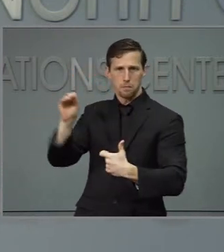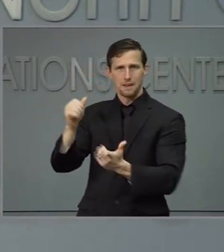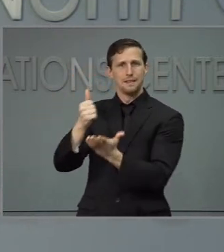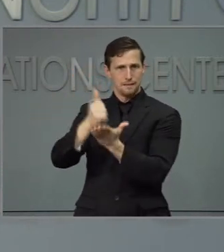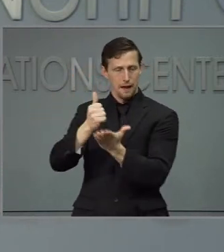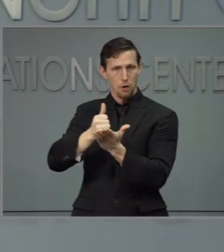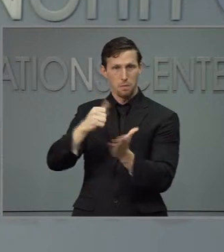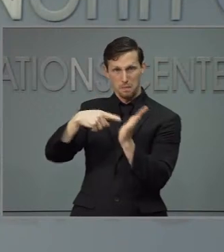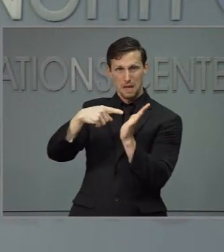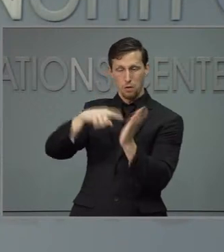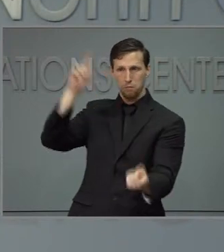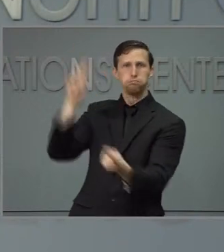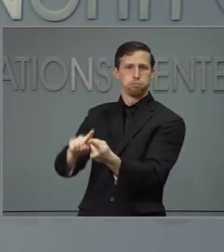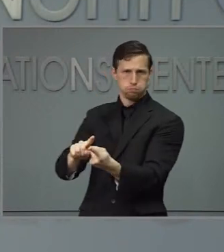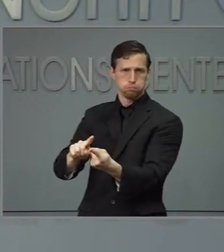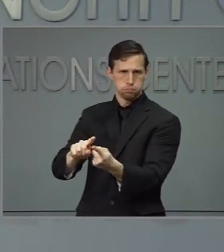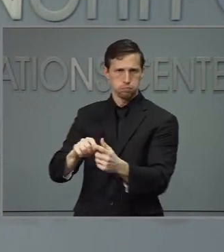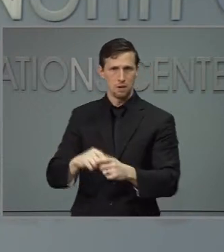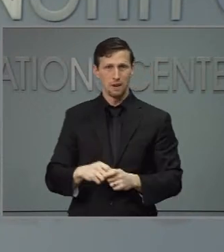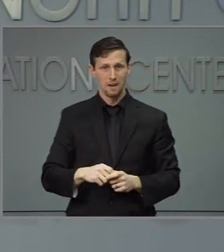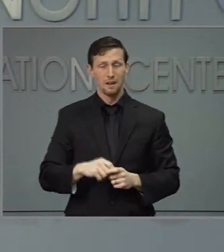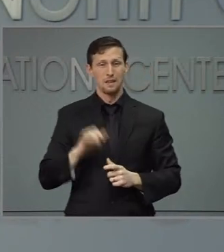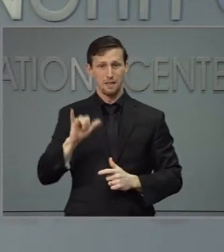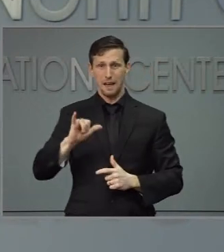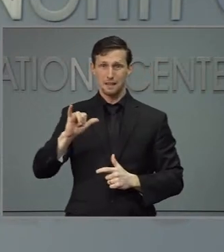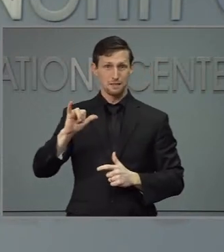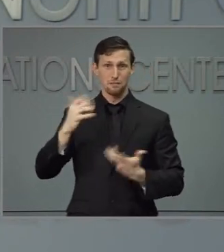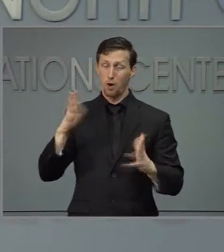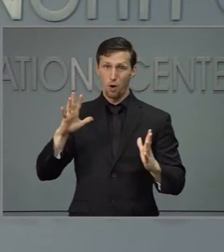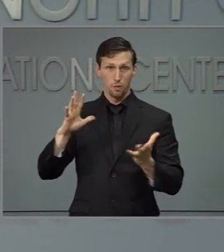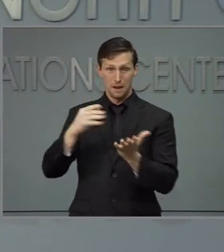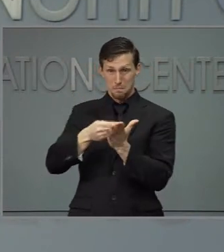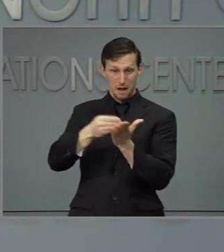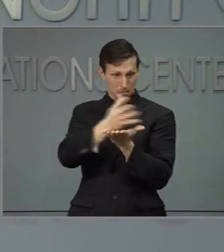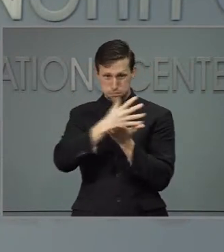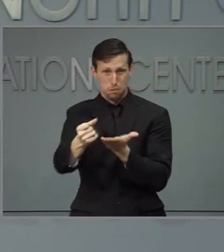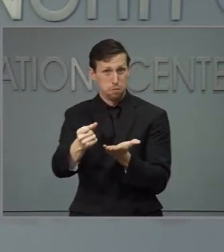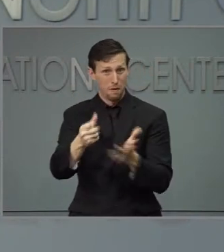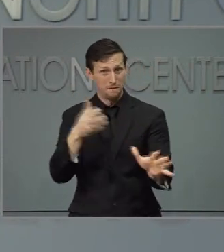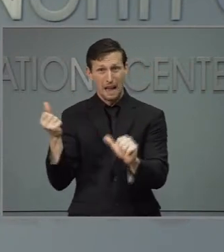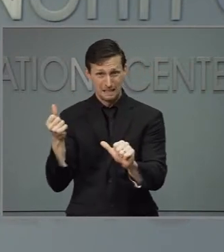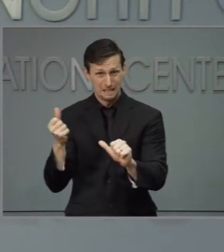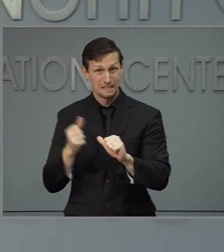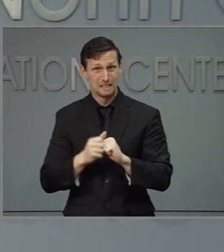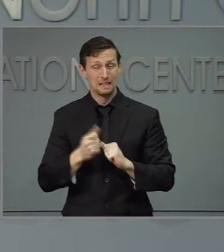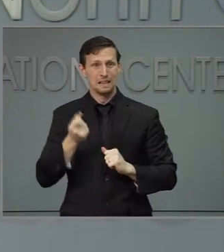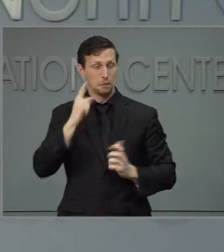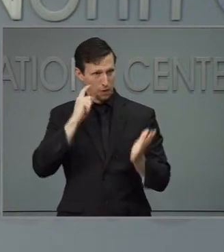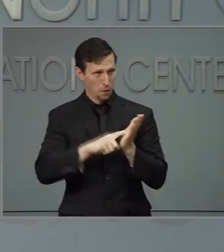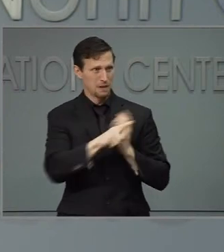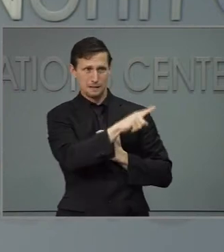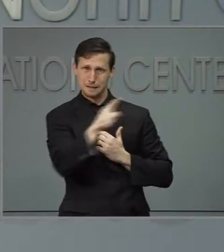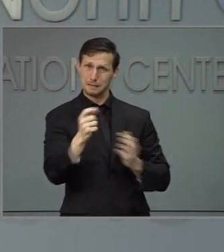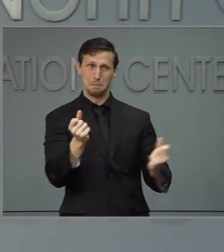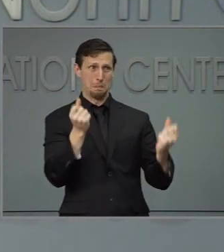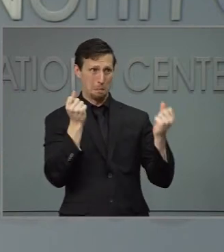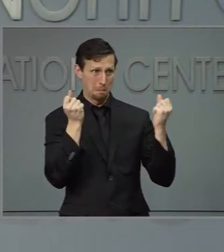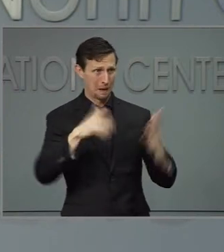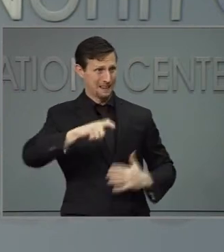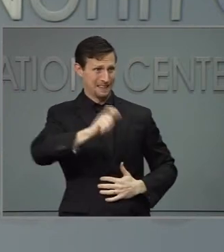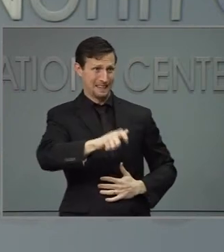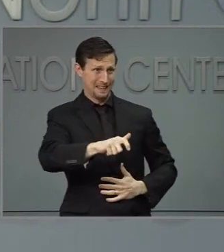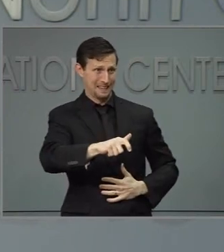.4 million. The overwhelming need for this assistance versus the money that we had